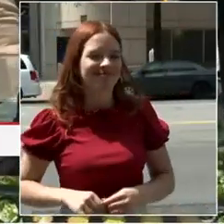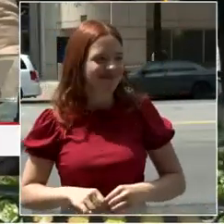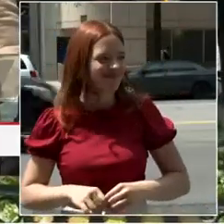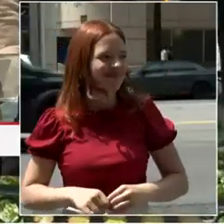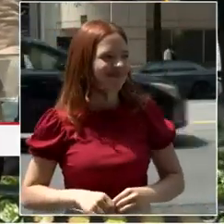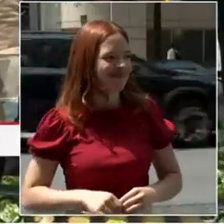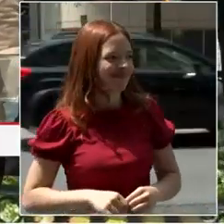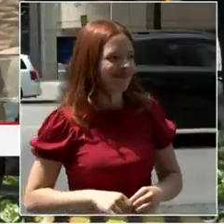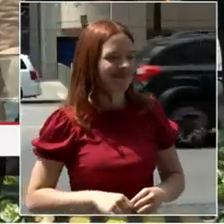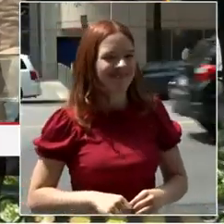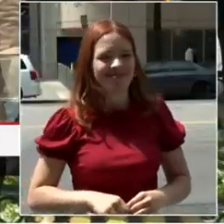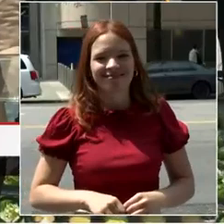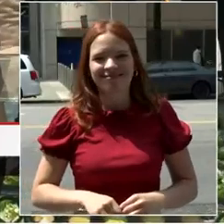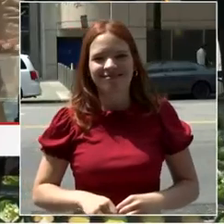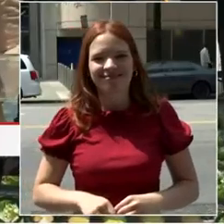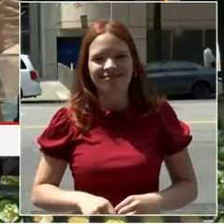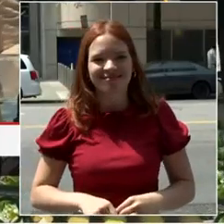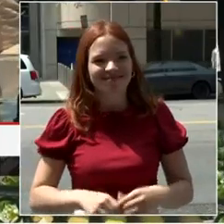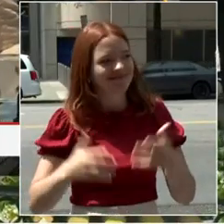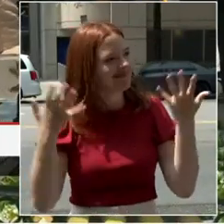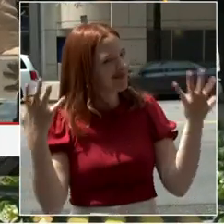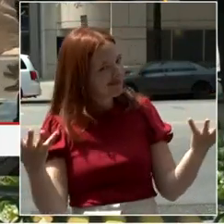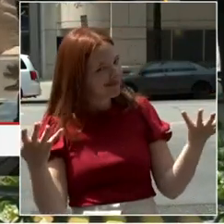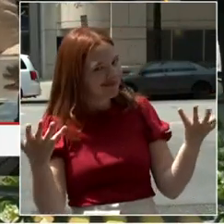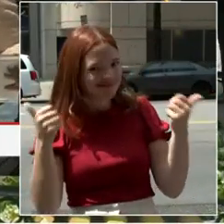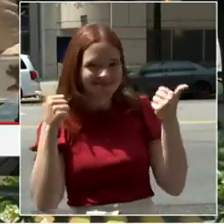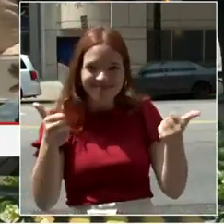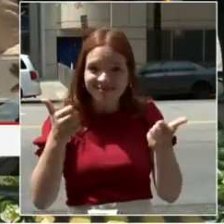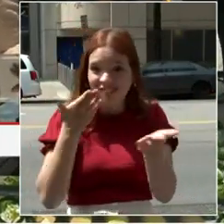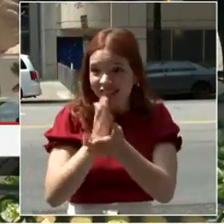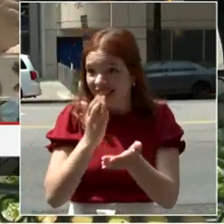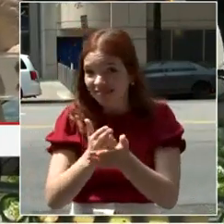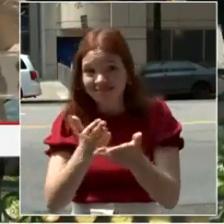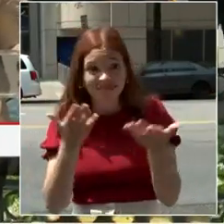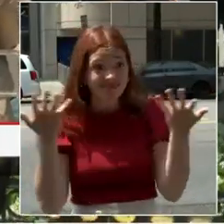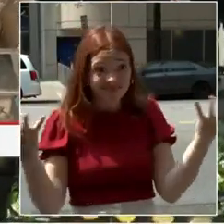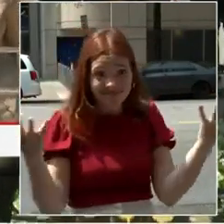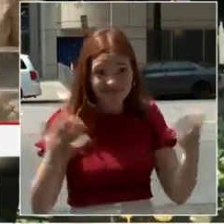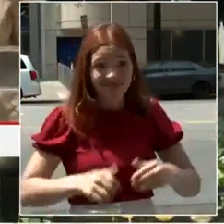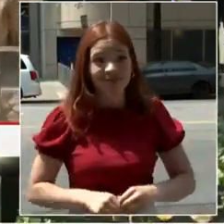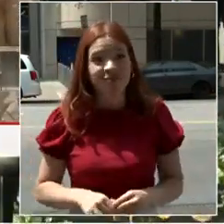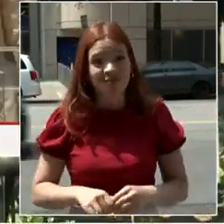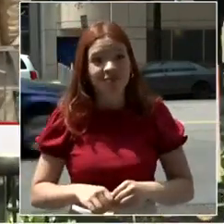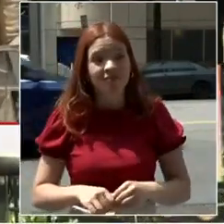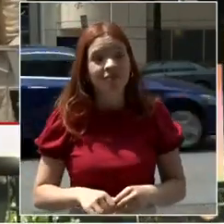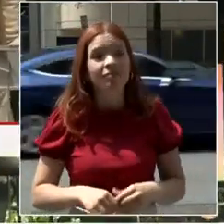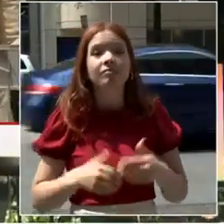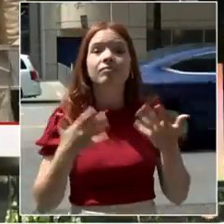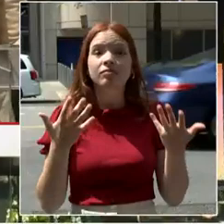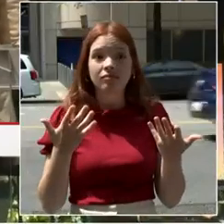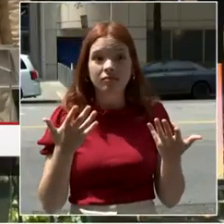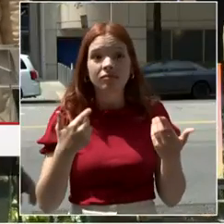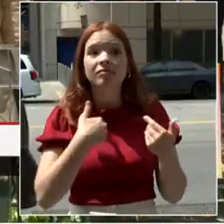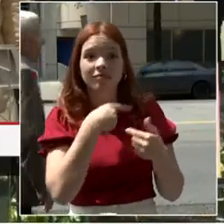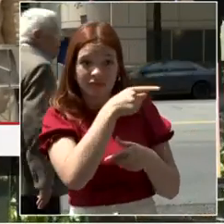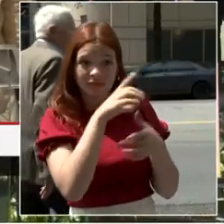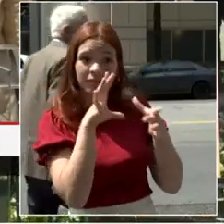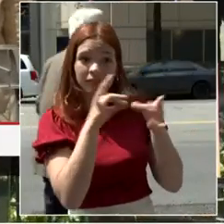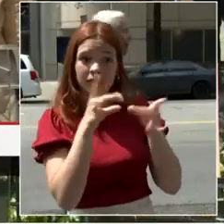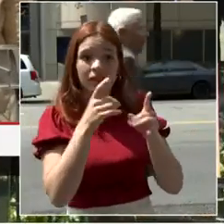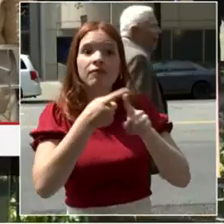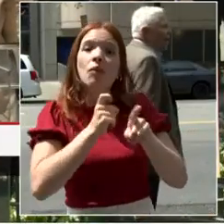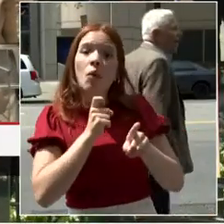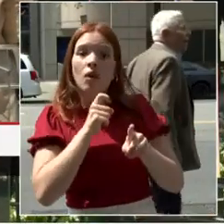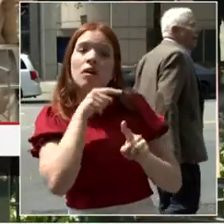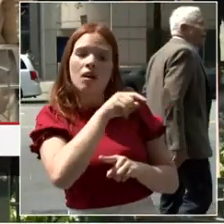some action. And so next, we want to hear from Leona with comments on her part in